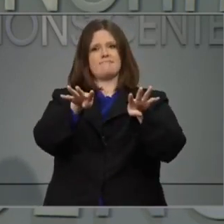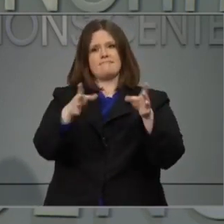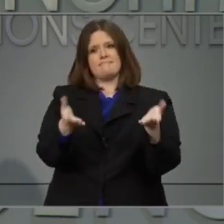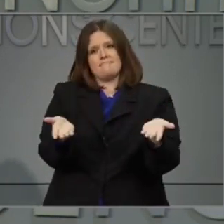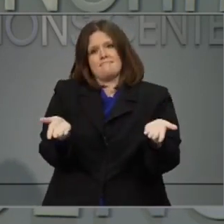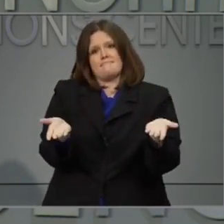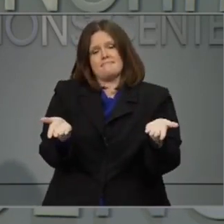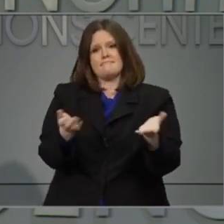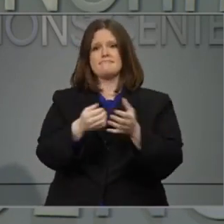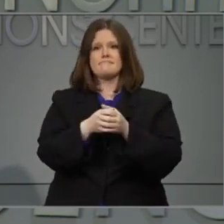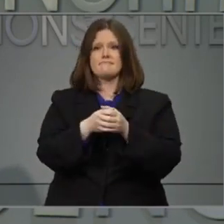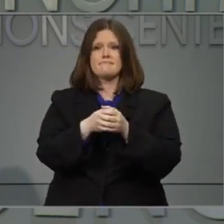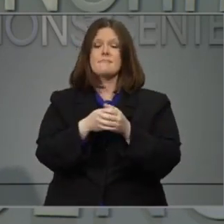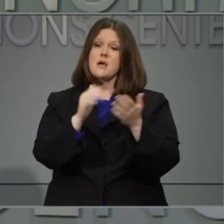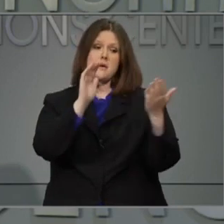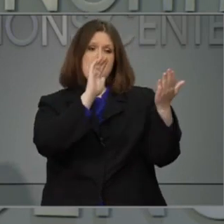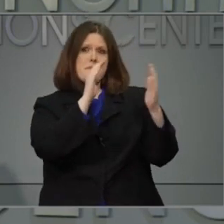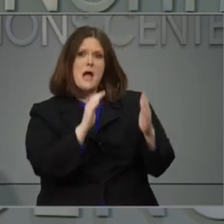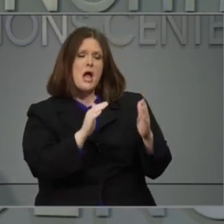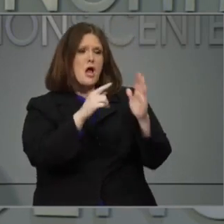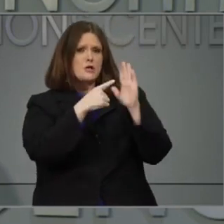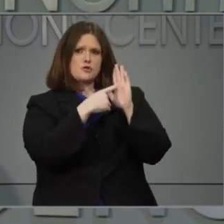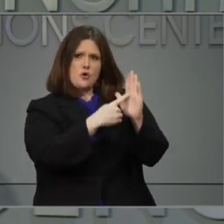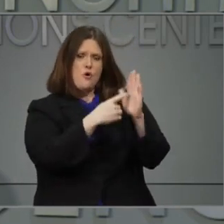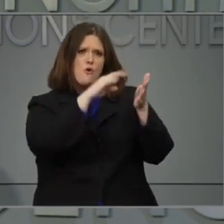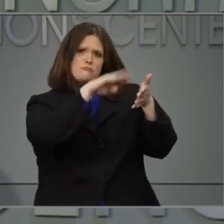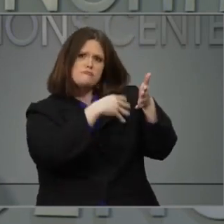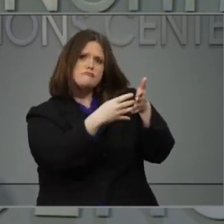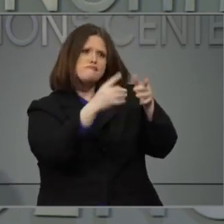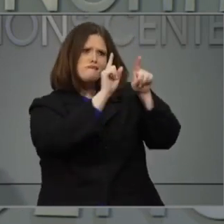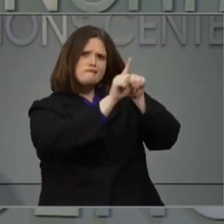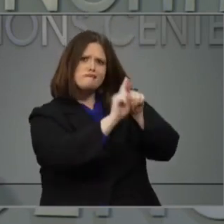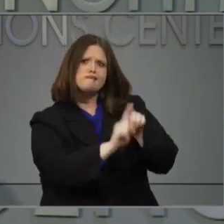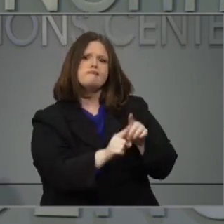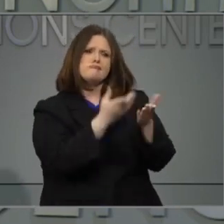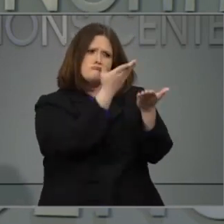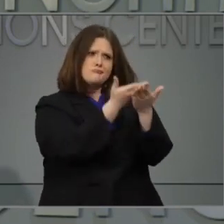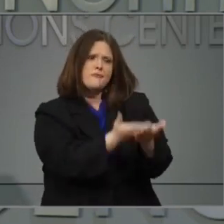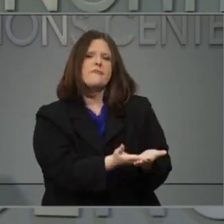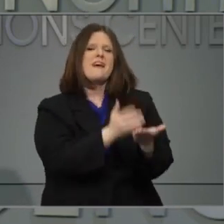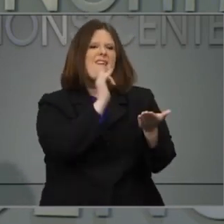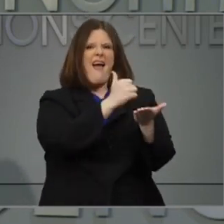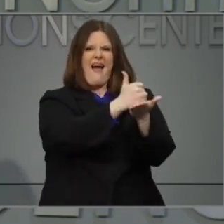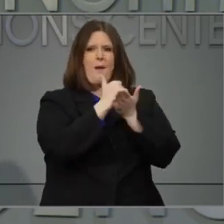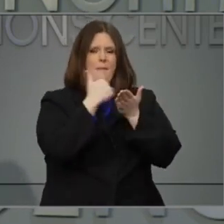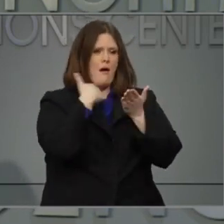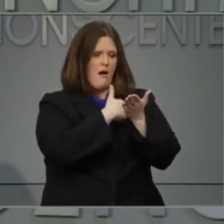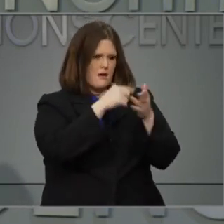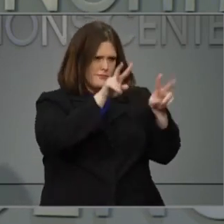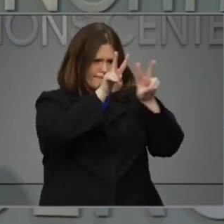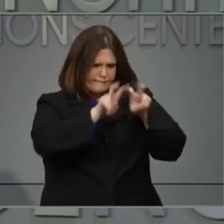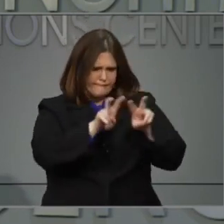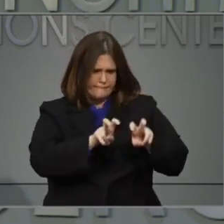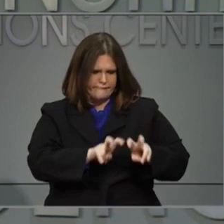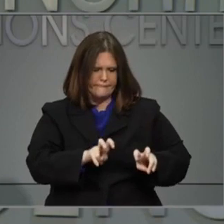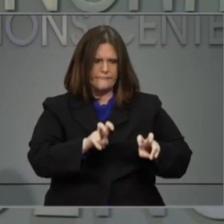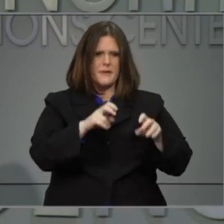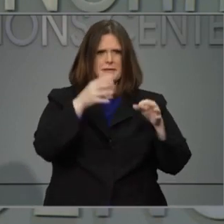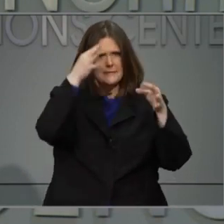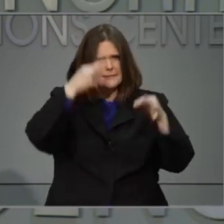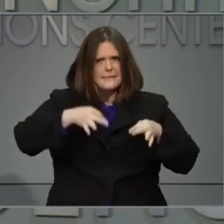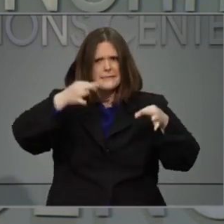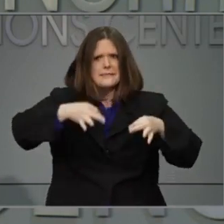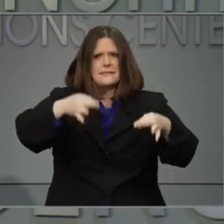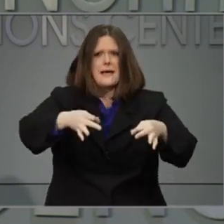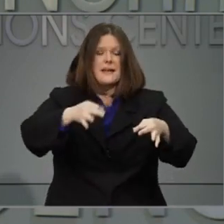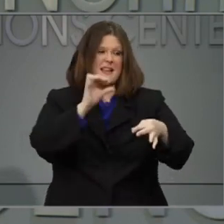Modeling is one of a number of tools that we're using to make informed decisions in this fight. And we'll look at